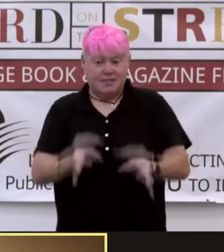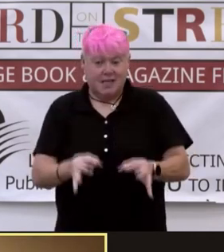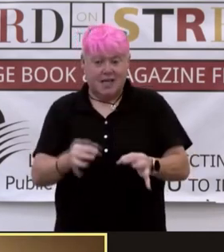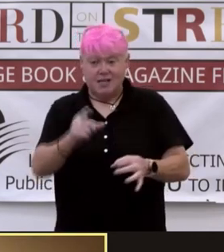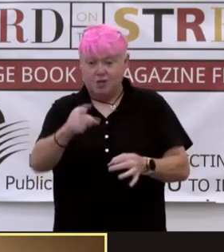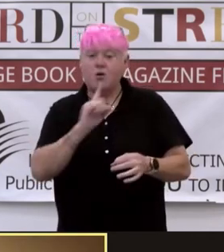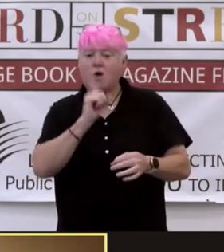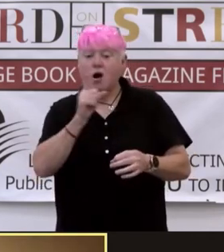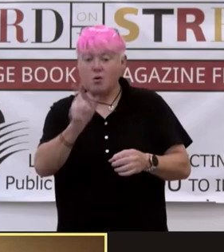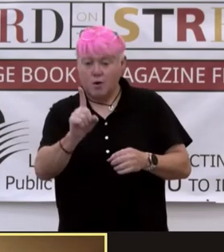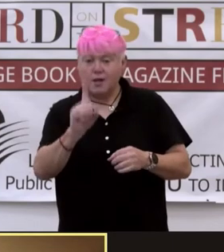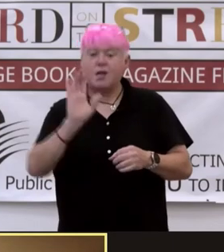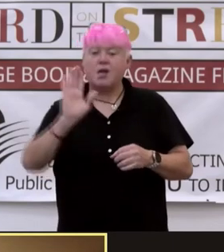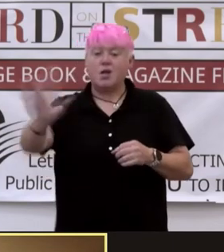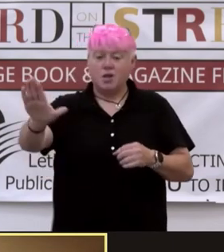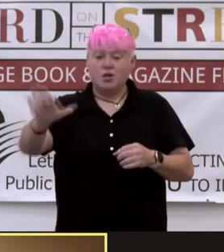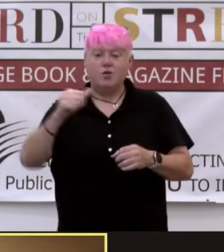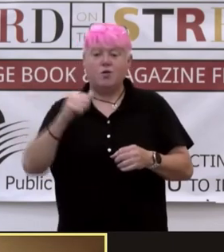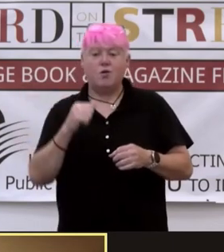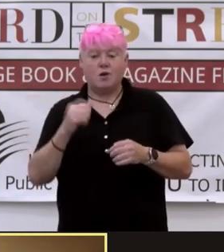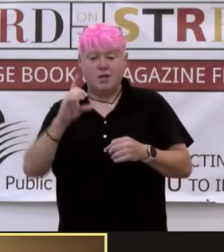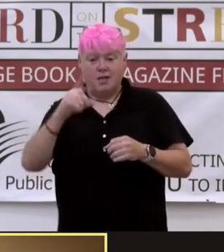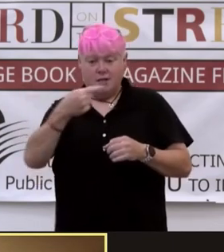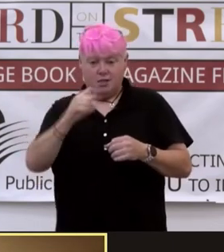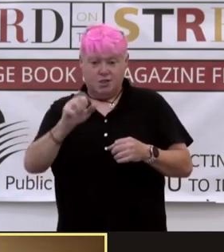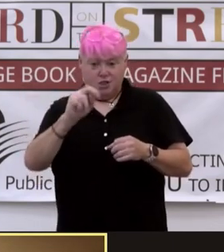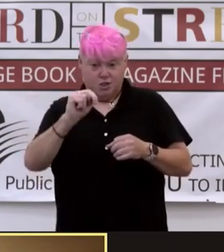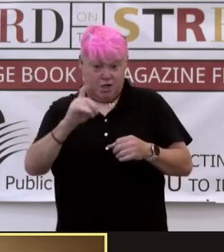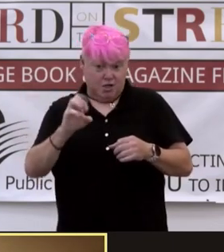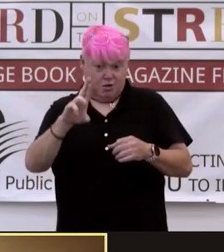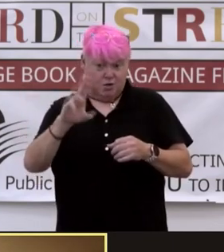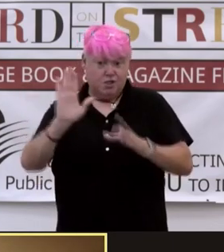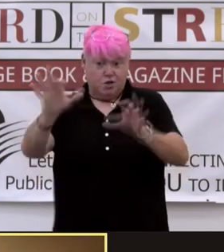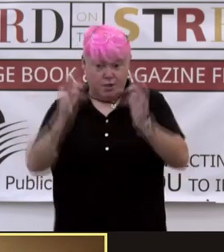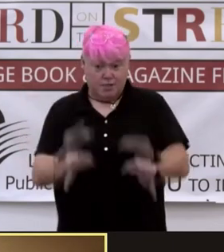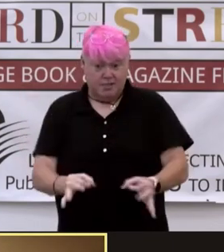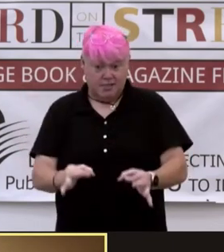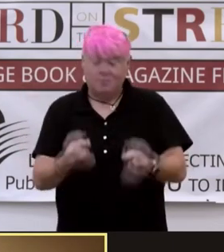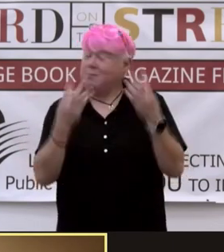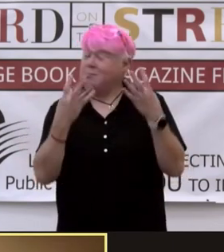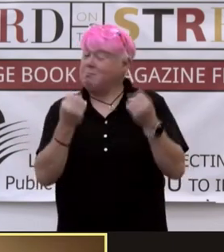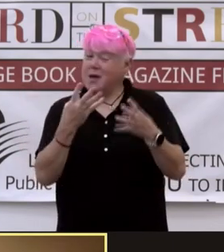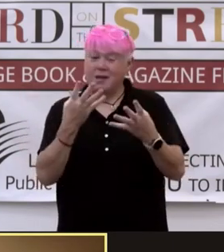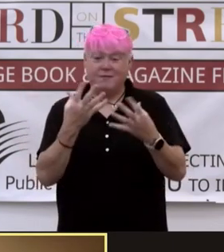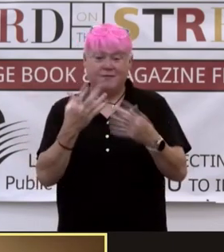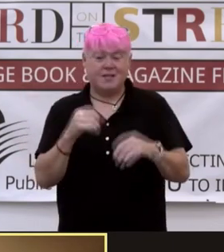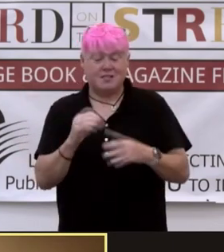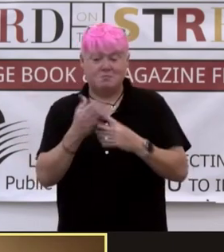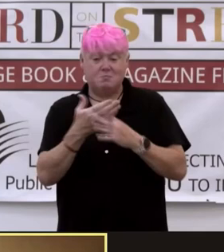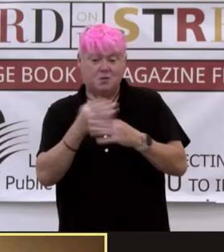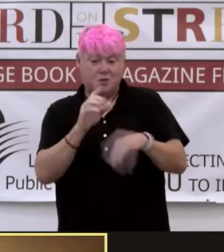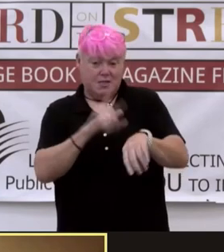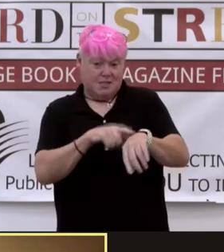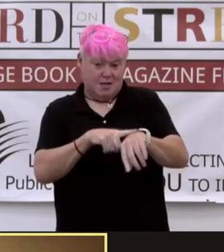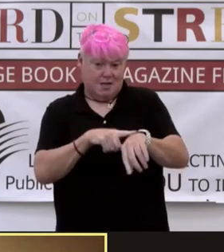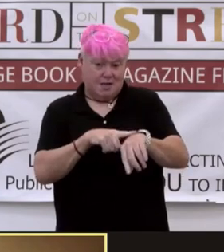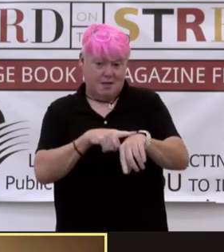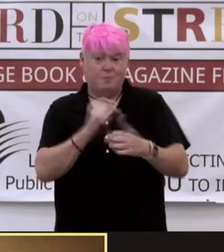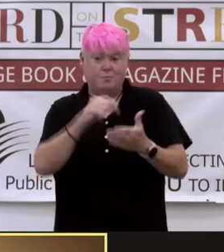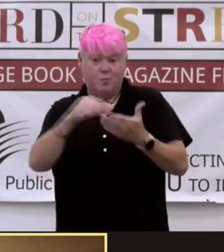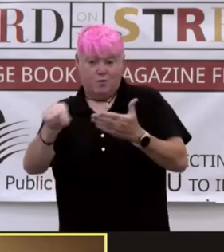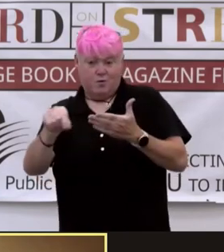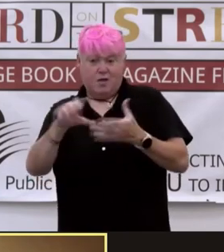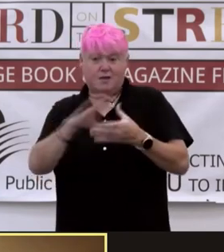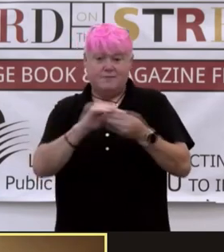Your gender is your decision. There have been many of us over time and between time. We write glimpses of our stories